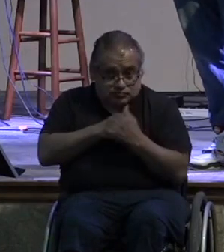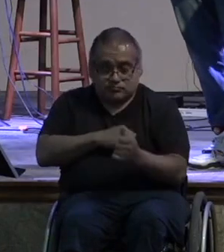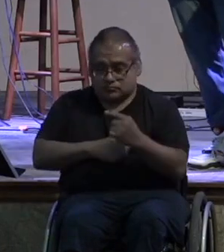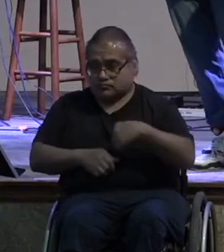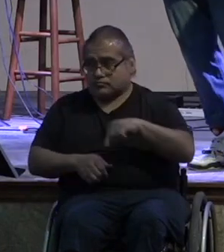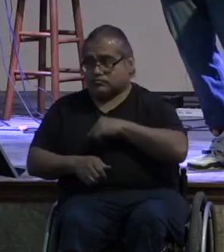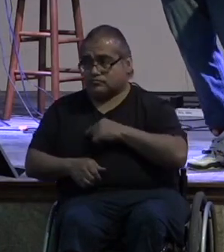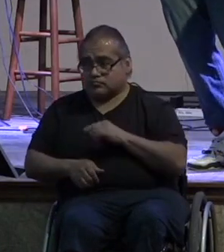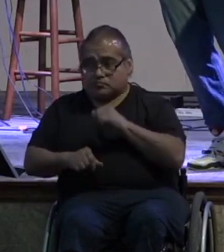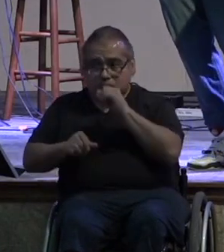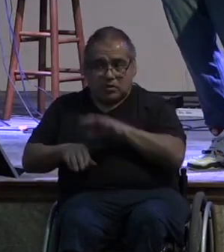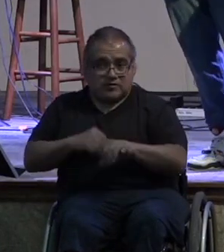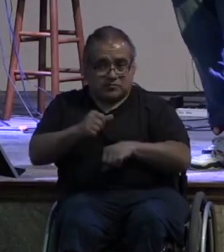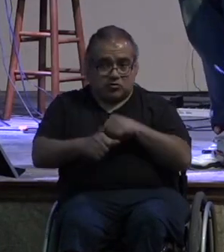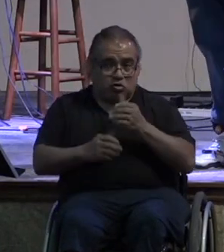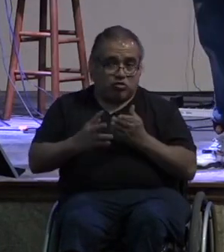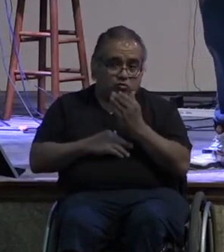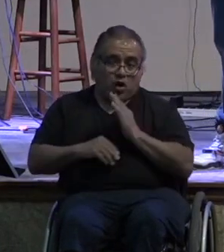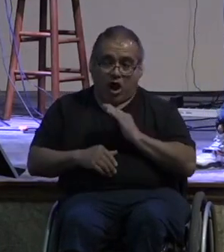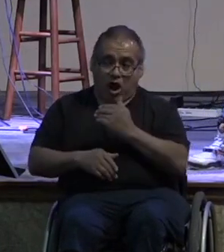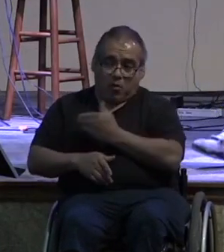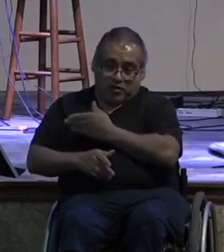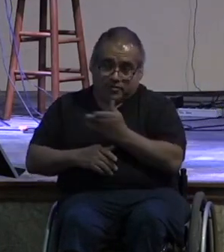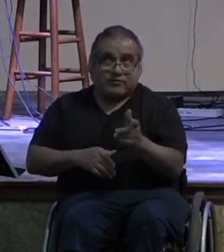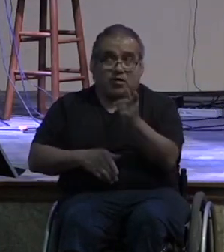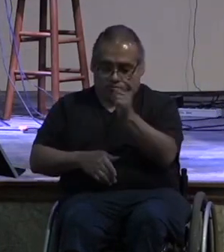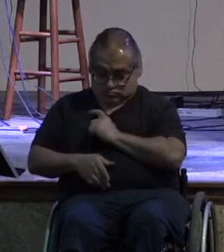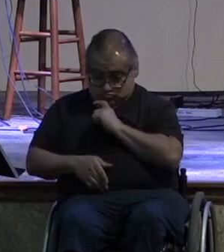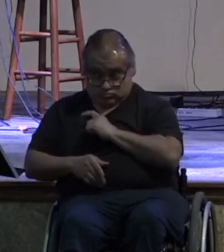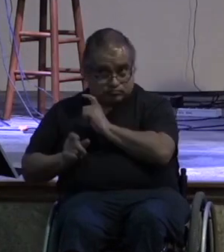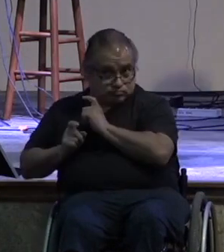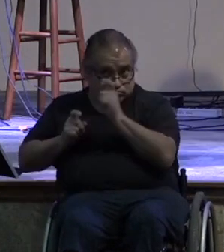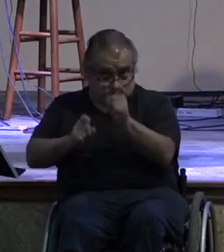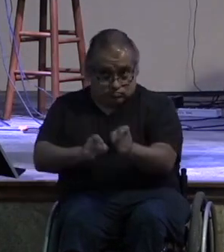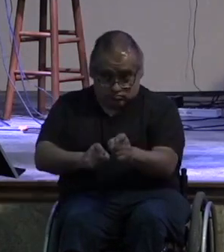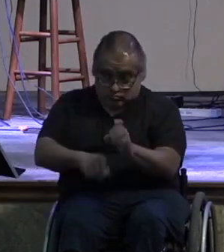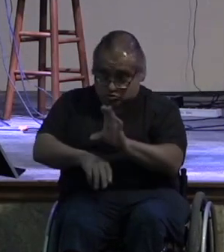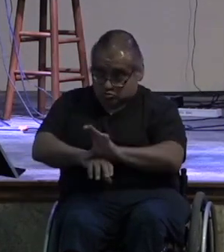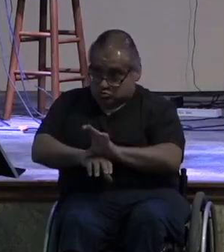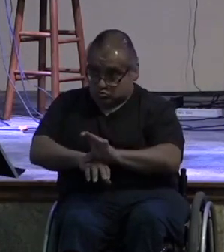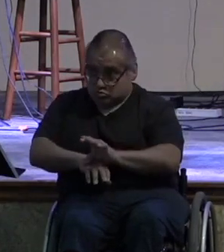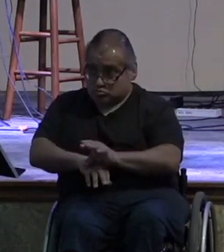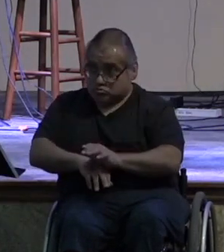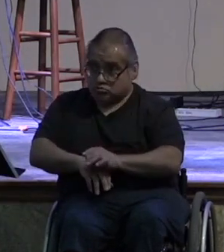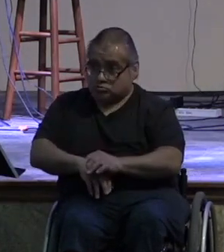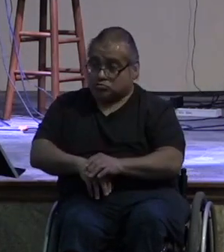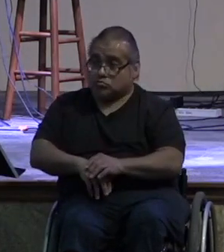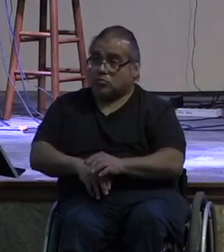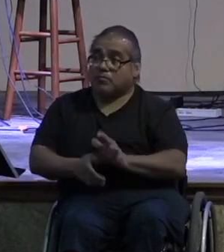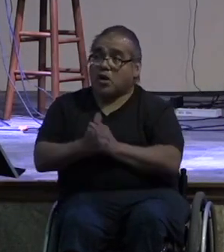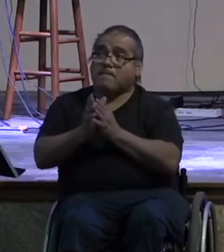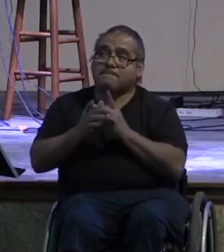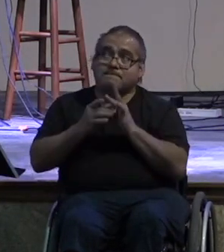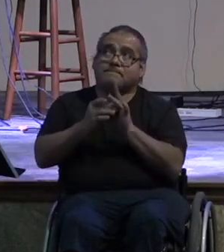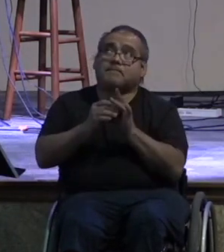to help you to lift you up to teach you for you to teach me right to become closer and closer in our walk with